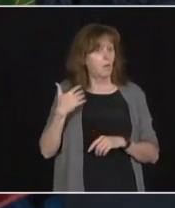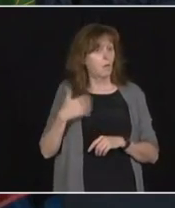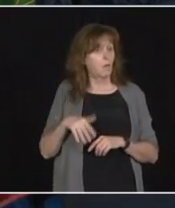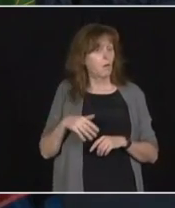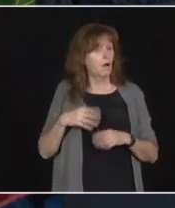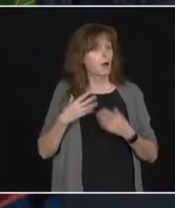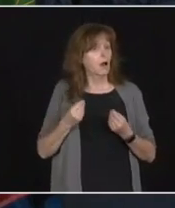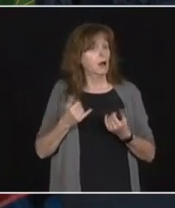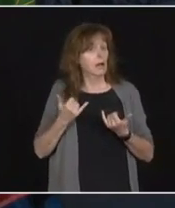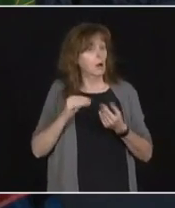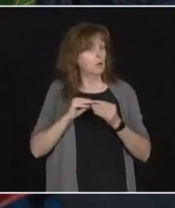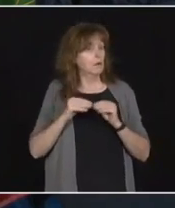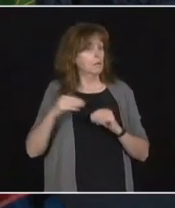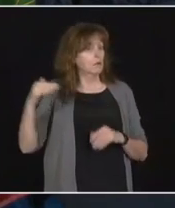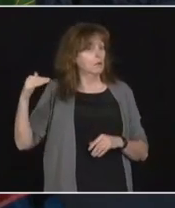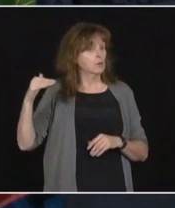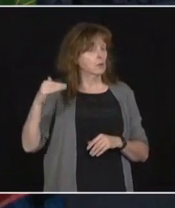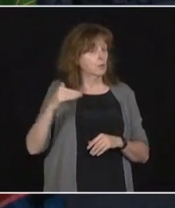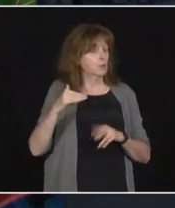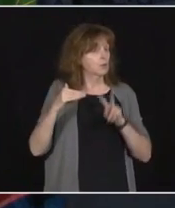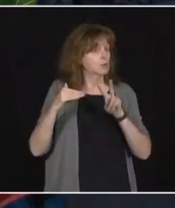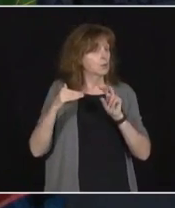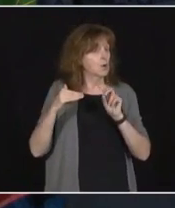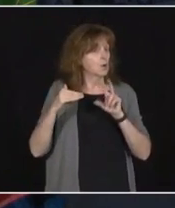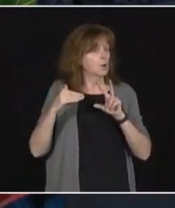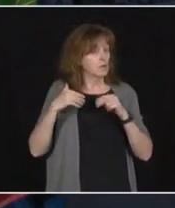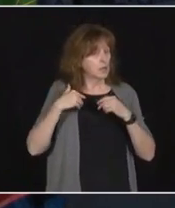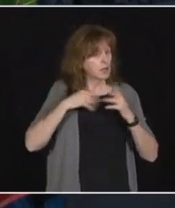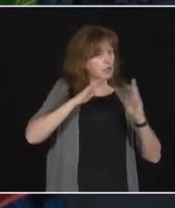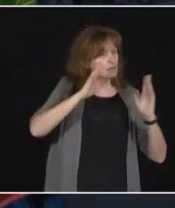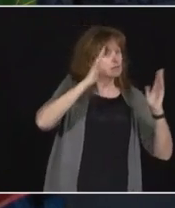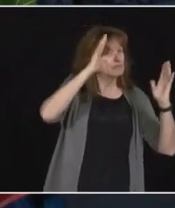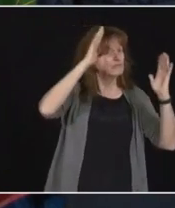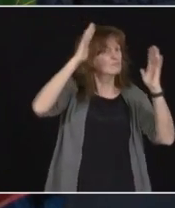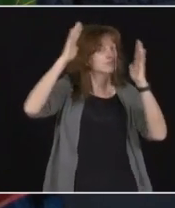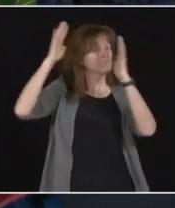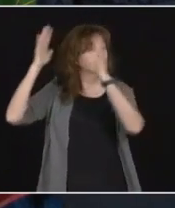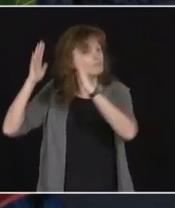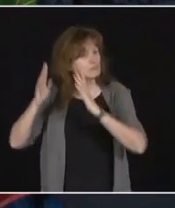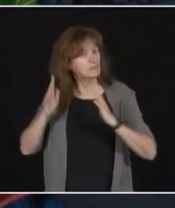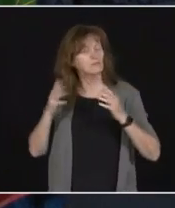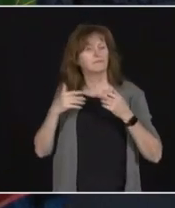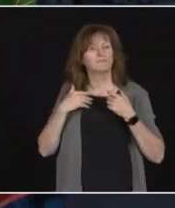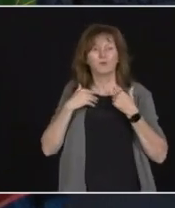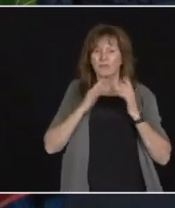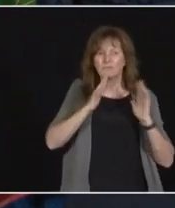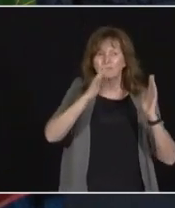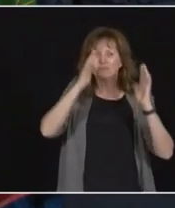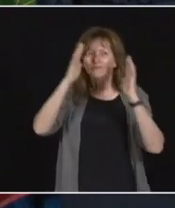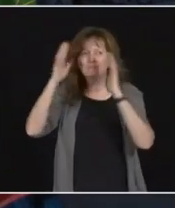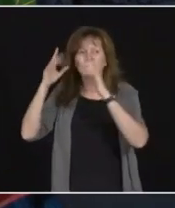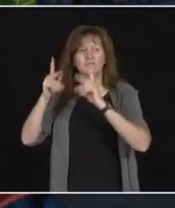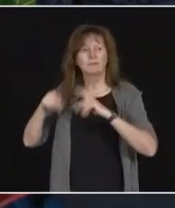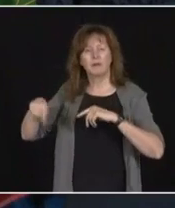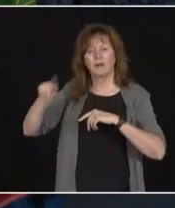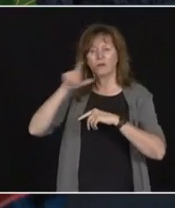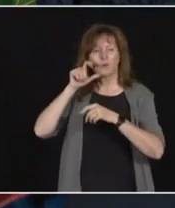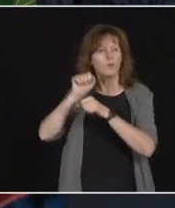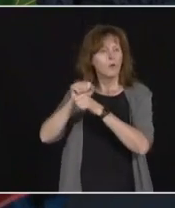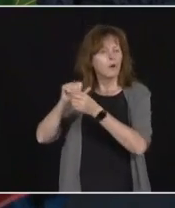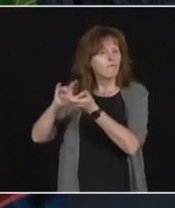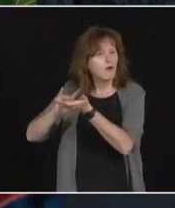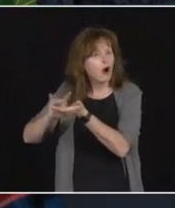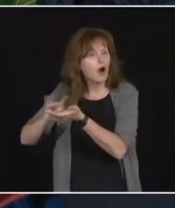before we wrap up today, I want to give a shout-out to the pharmacists and the technicians. You're doing a great job. I met a